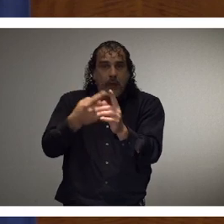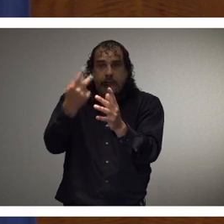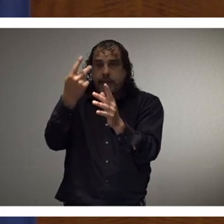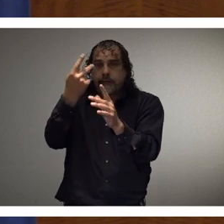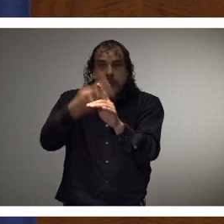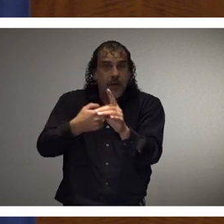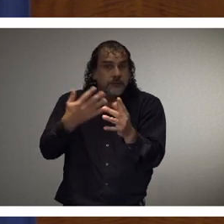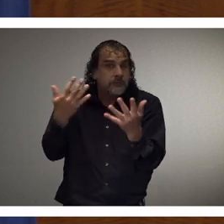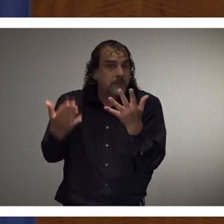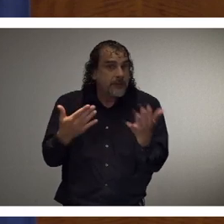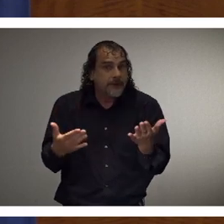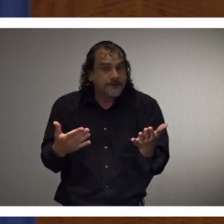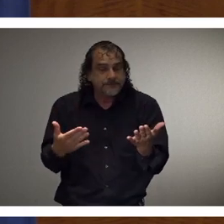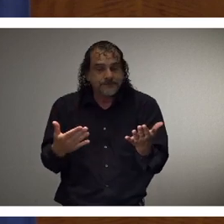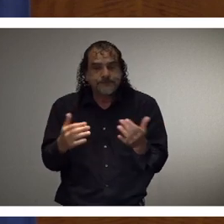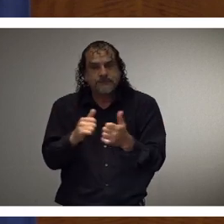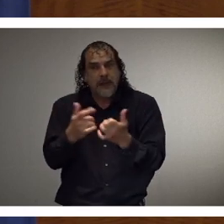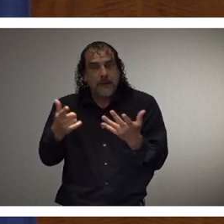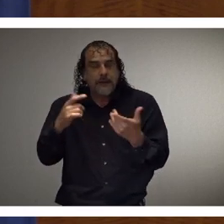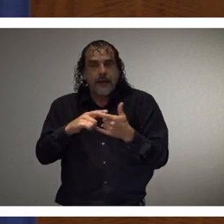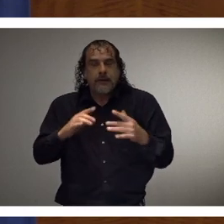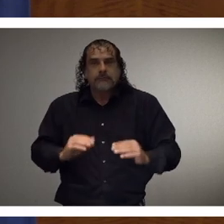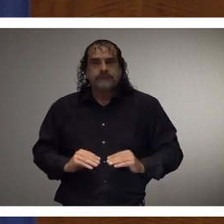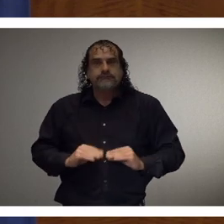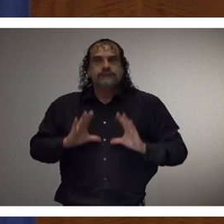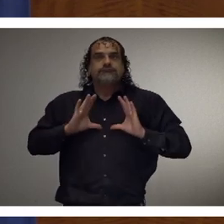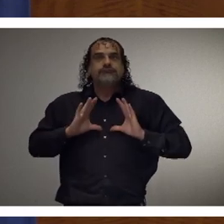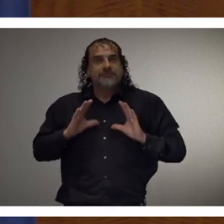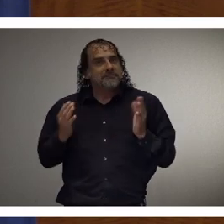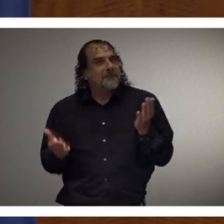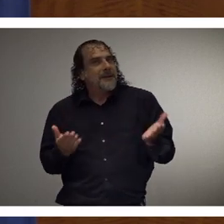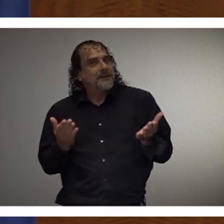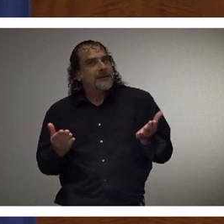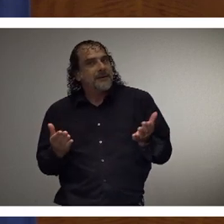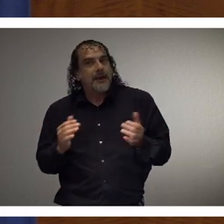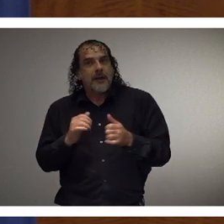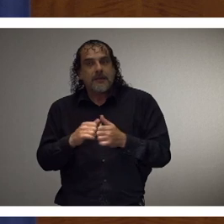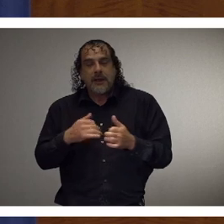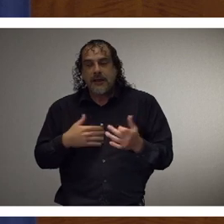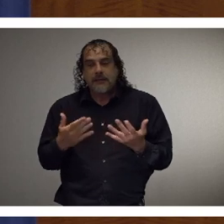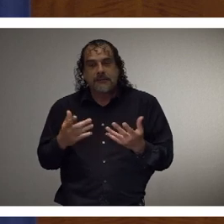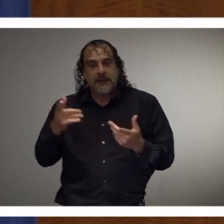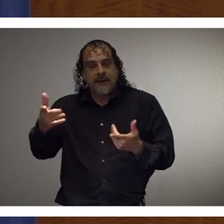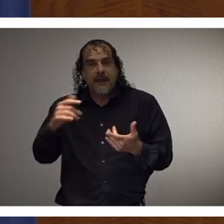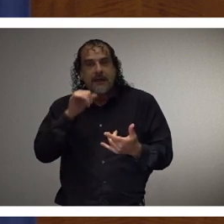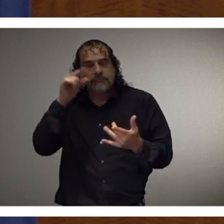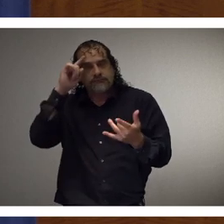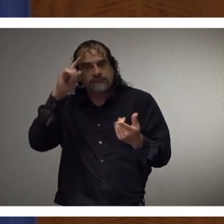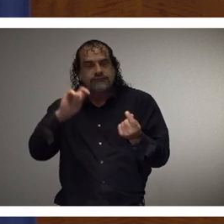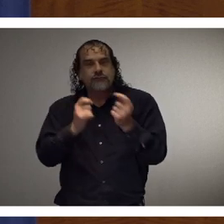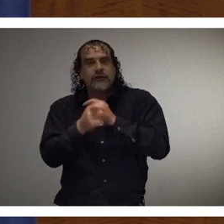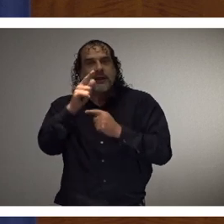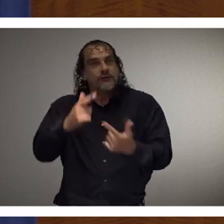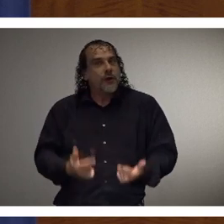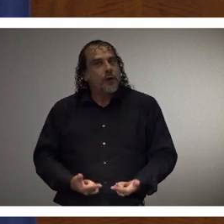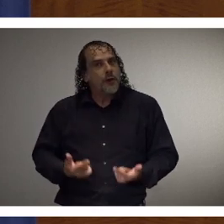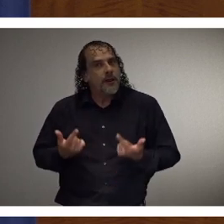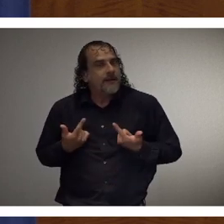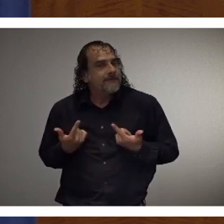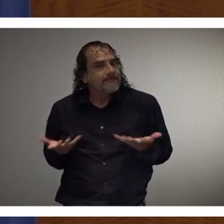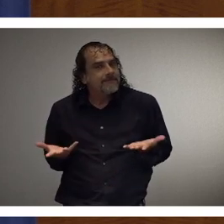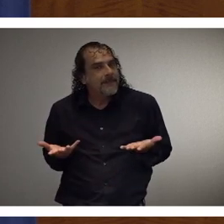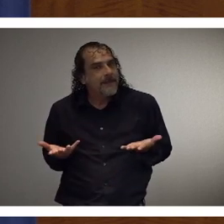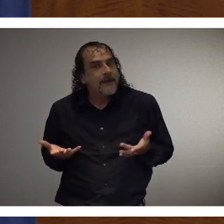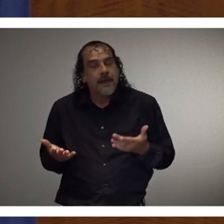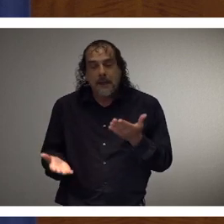longer, it might make their day. It might just make a difference in their lives. In fact,